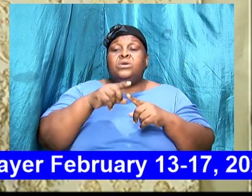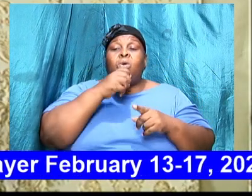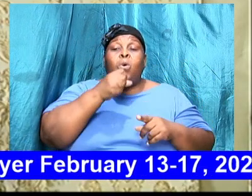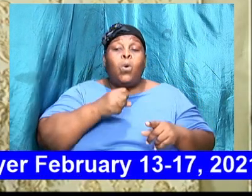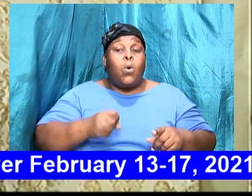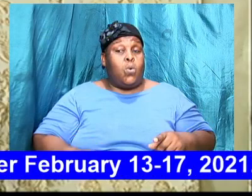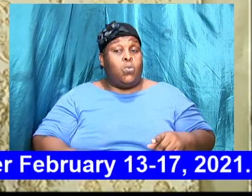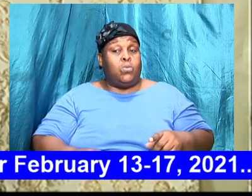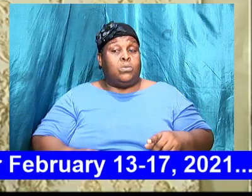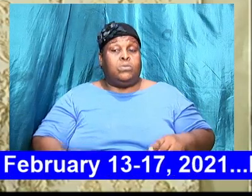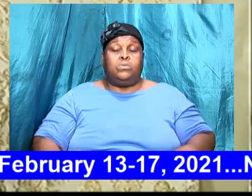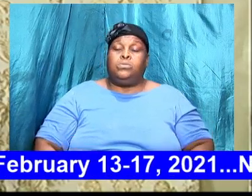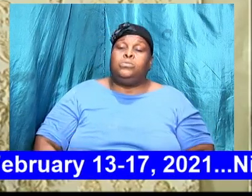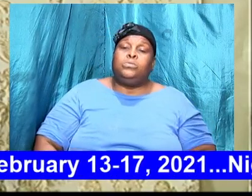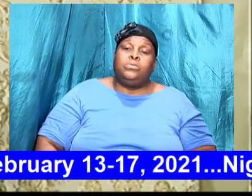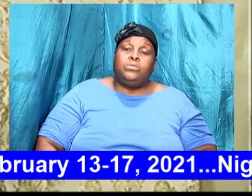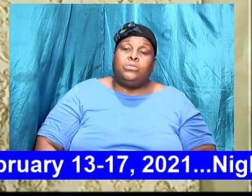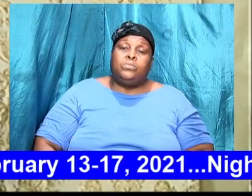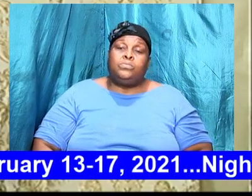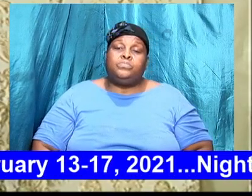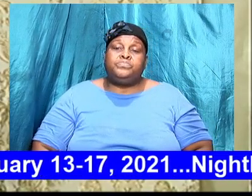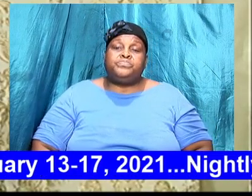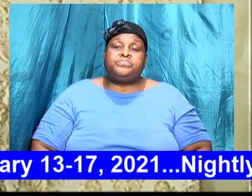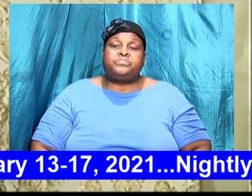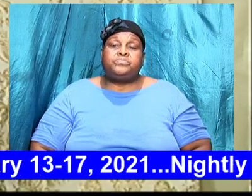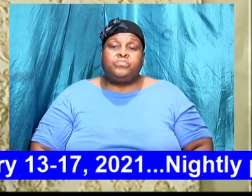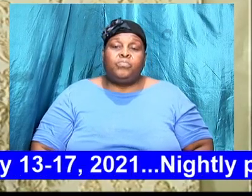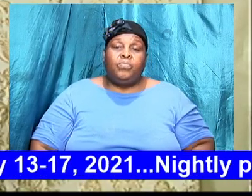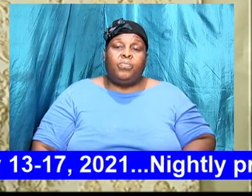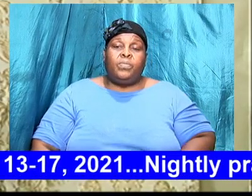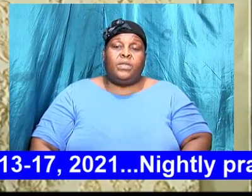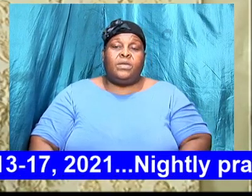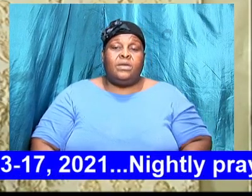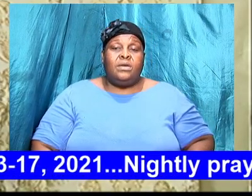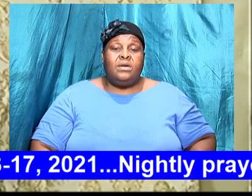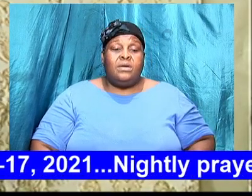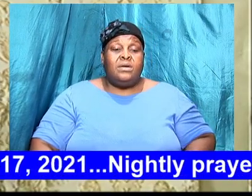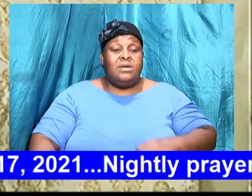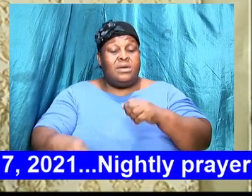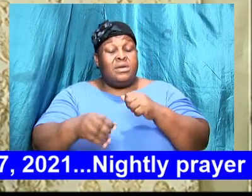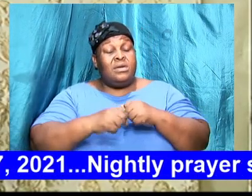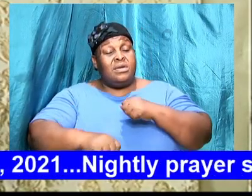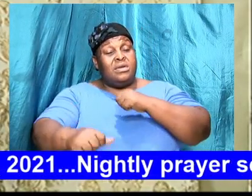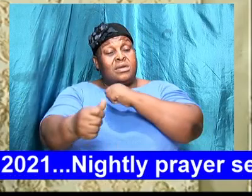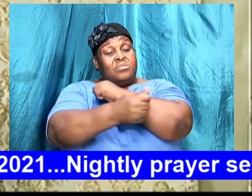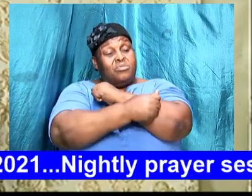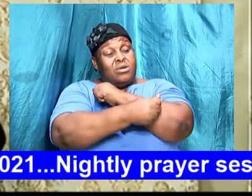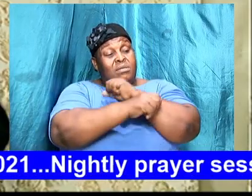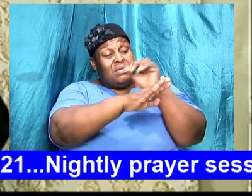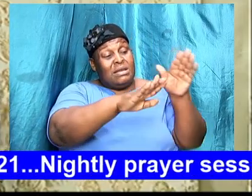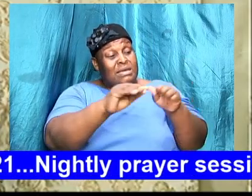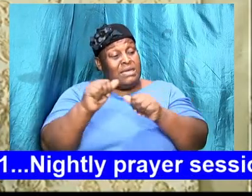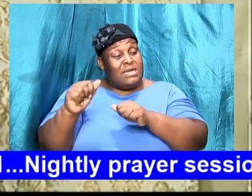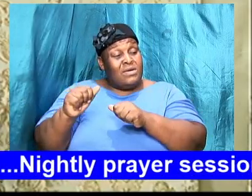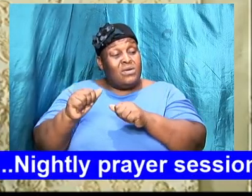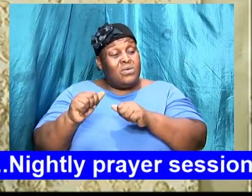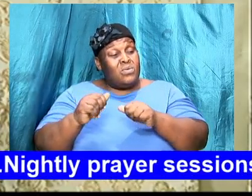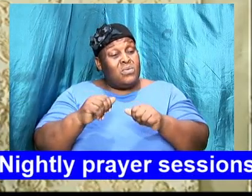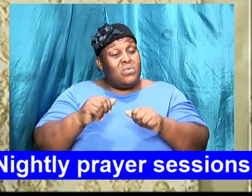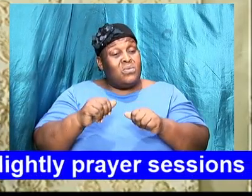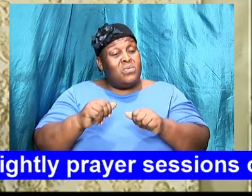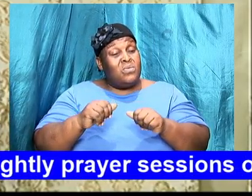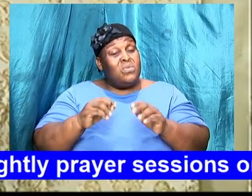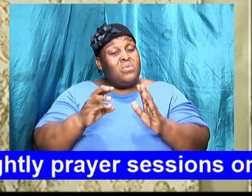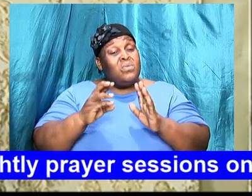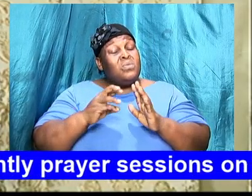0 to 75 Abraham left all of that and was willing to follow God by faith